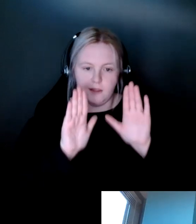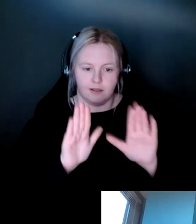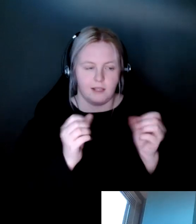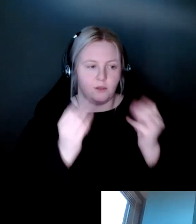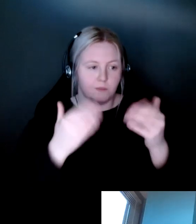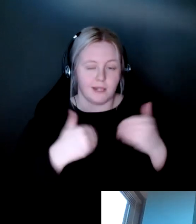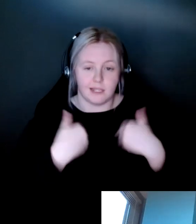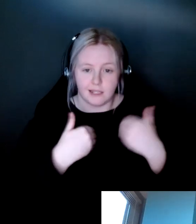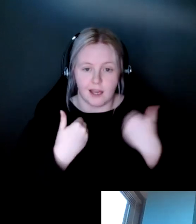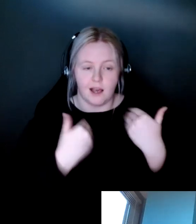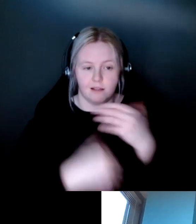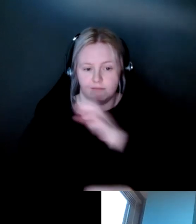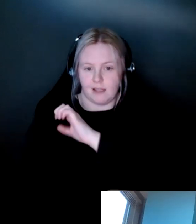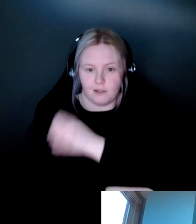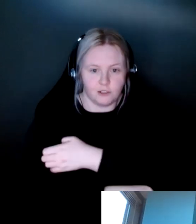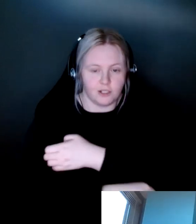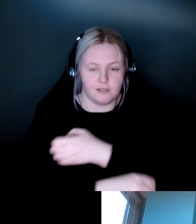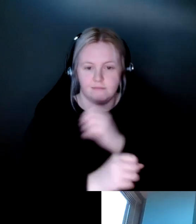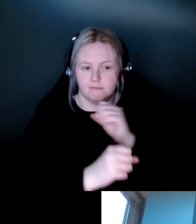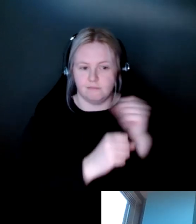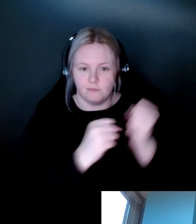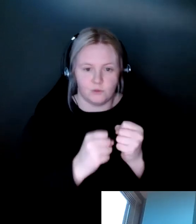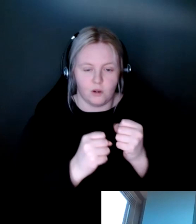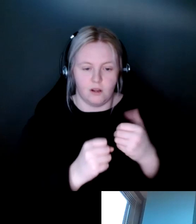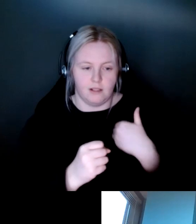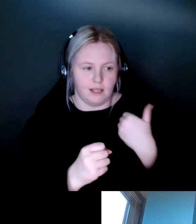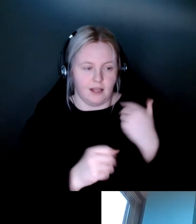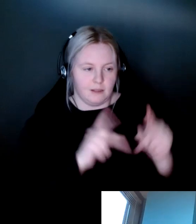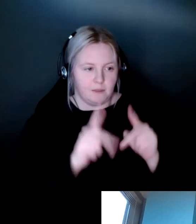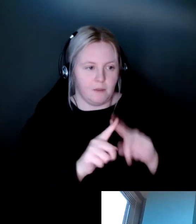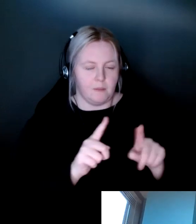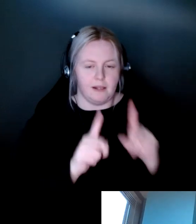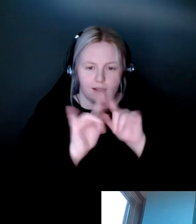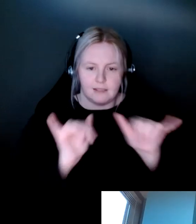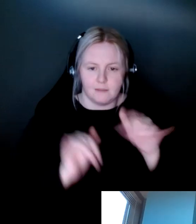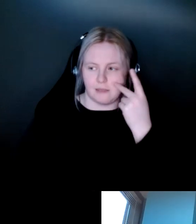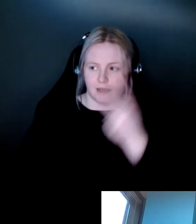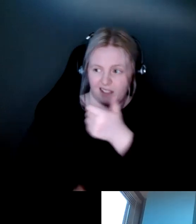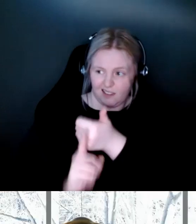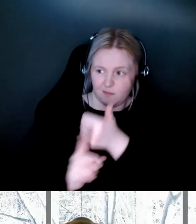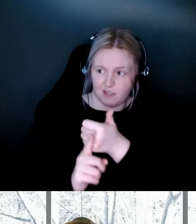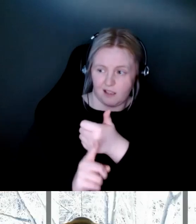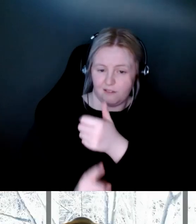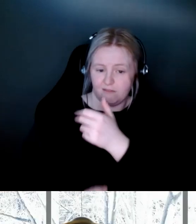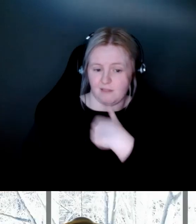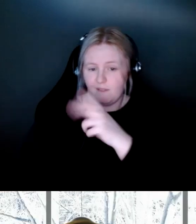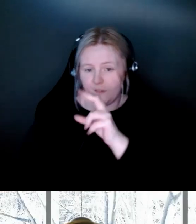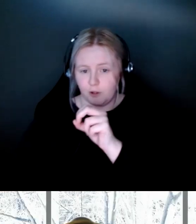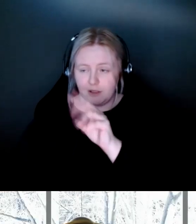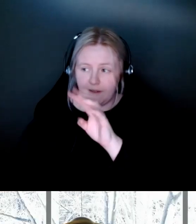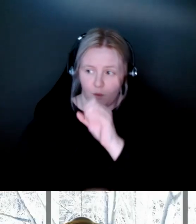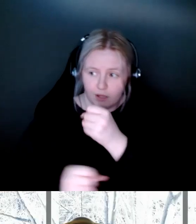participants there. But there's also something really special about seeing someone who's, you know, got 30 or 40 years